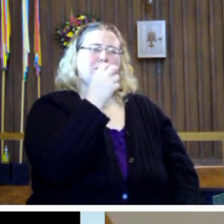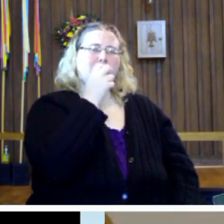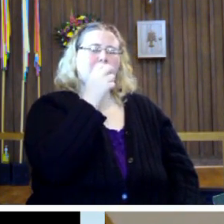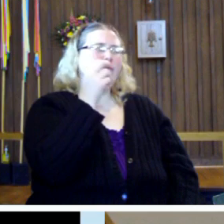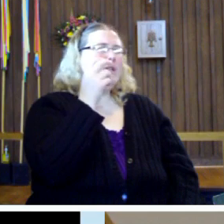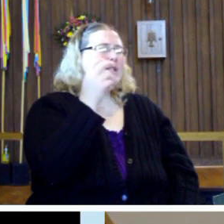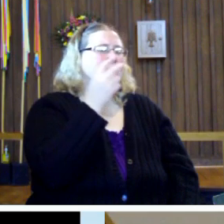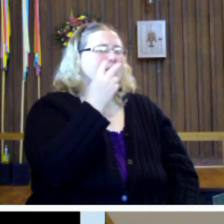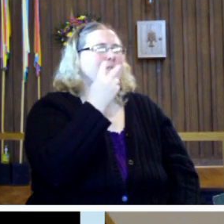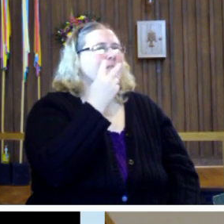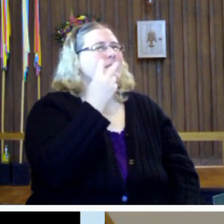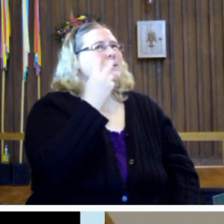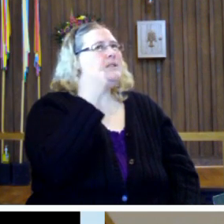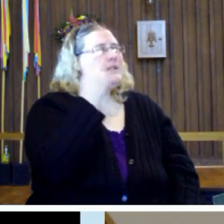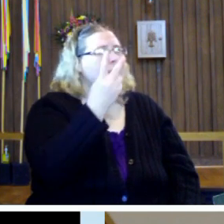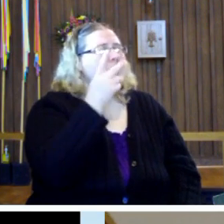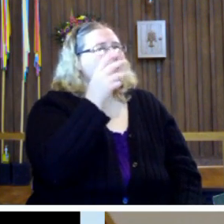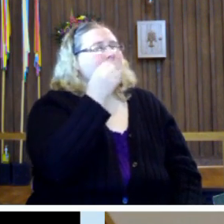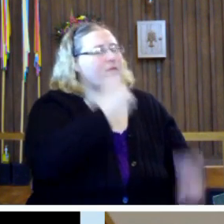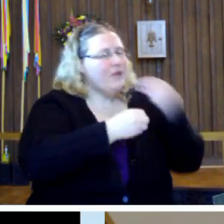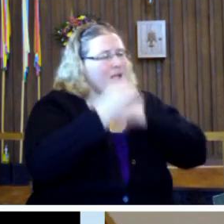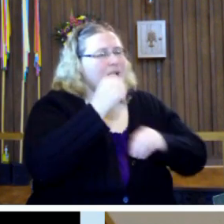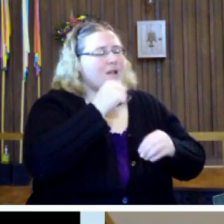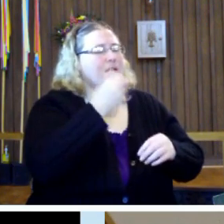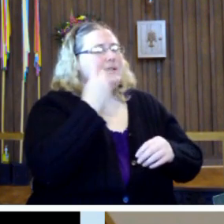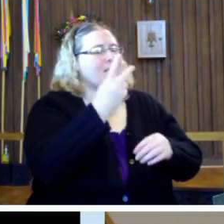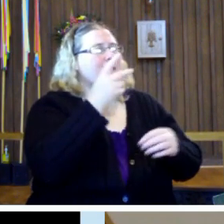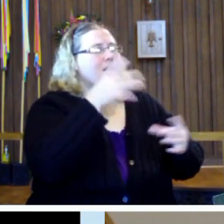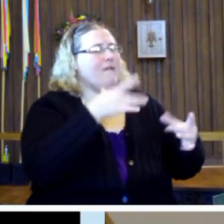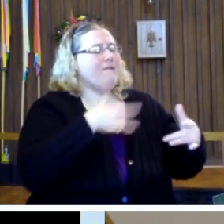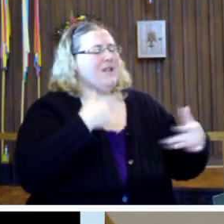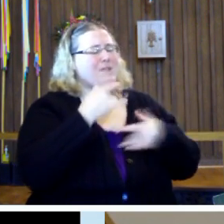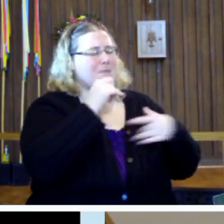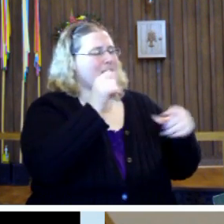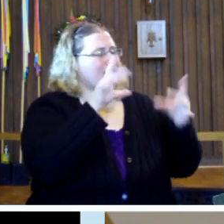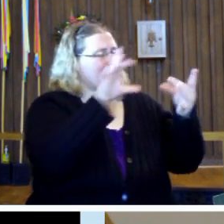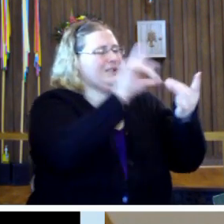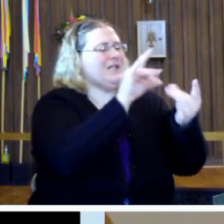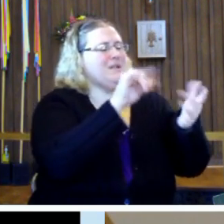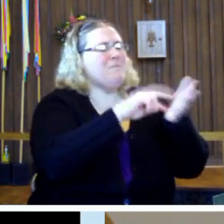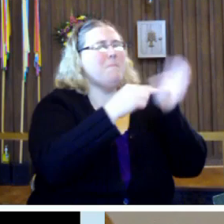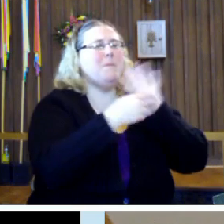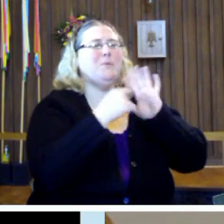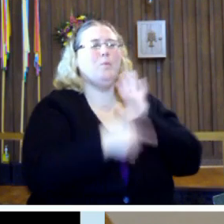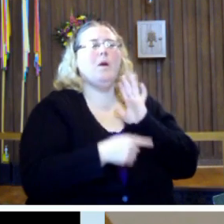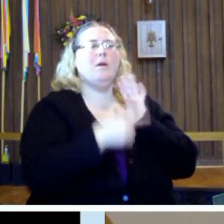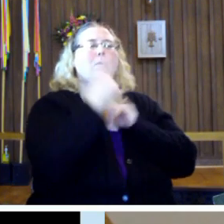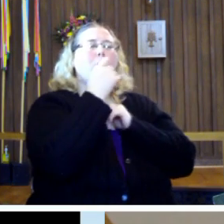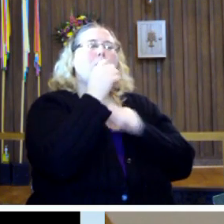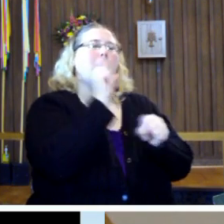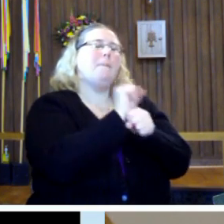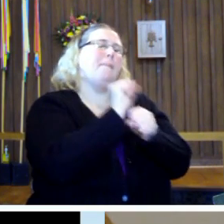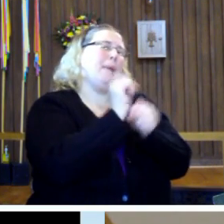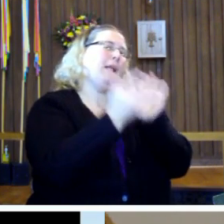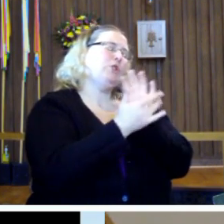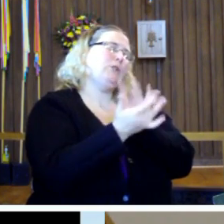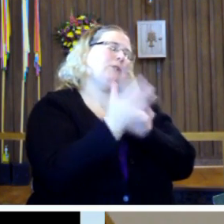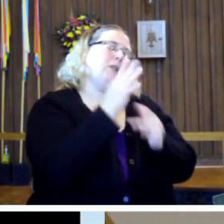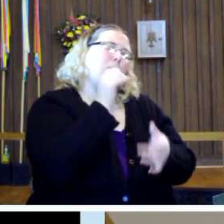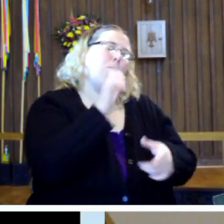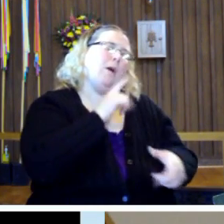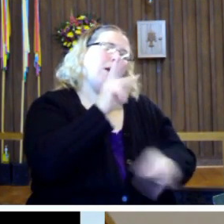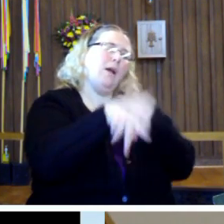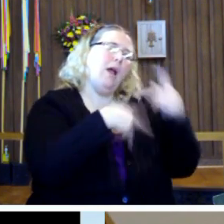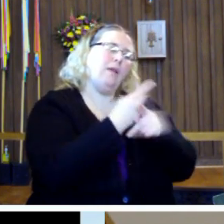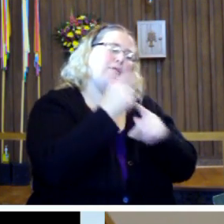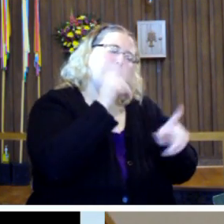seen the feeding and the healing, but he wasn't connecting with what that meant, with who that might make Jesus and what kind